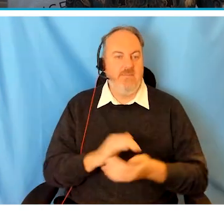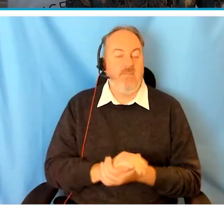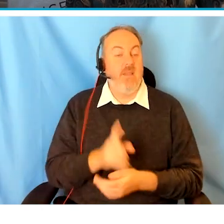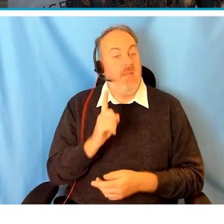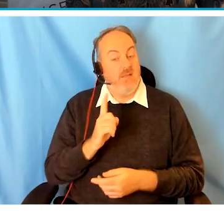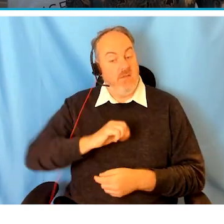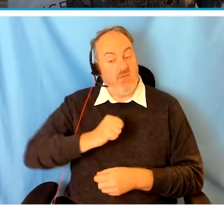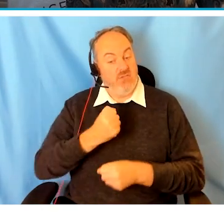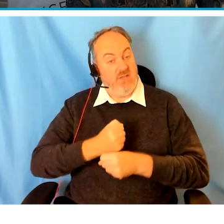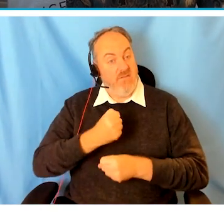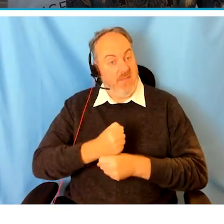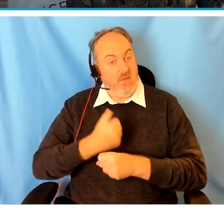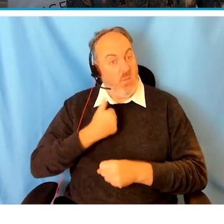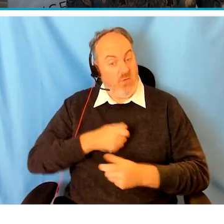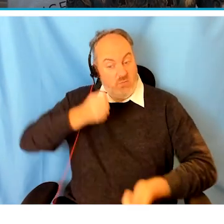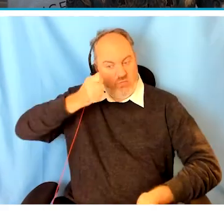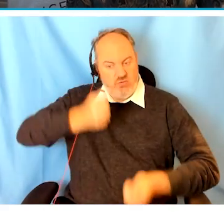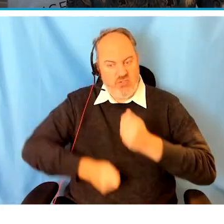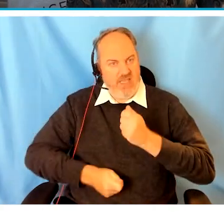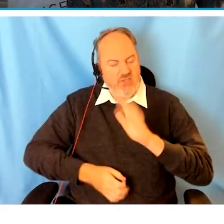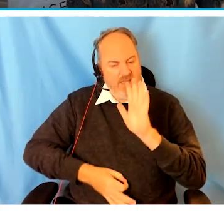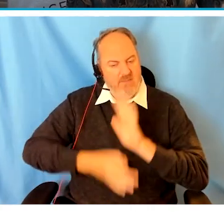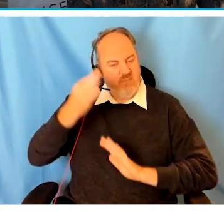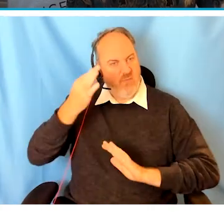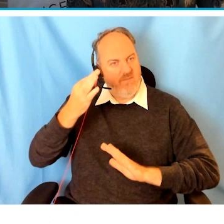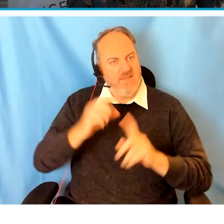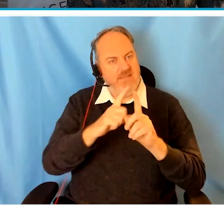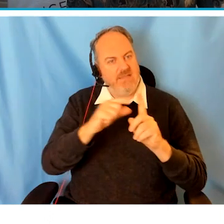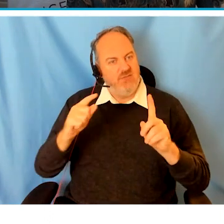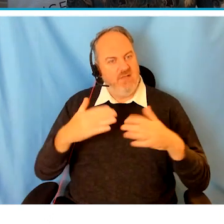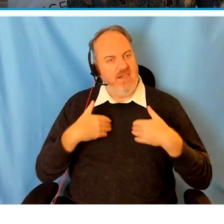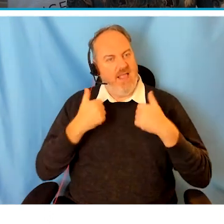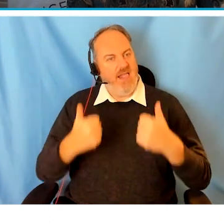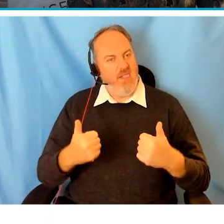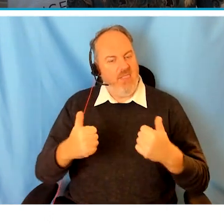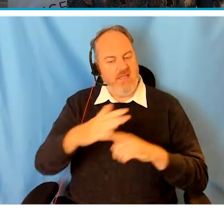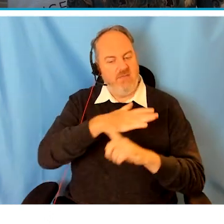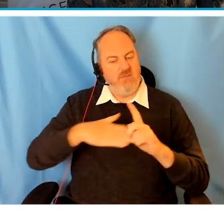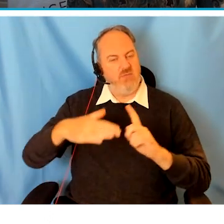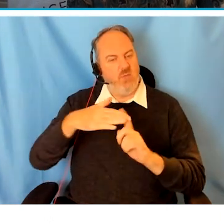plan to deliver transformational change in digital health and social care services.